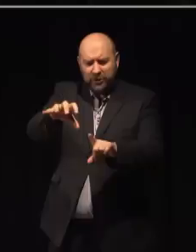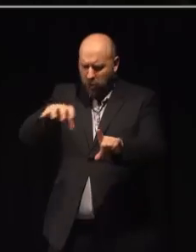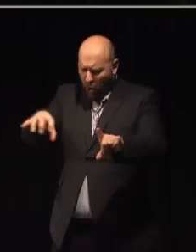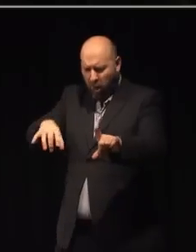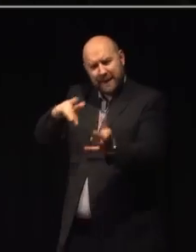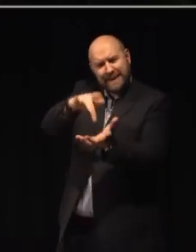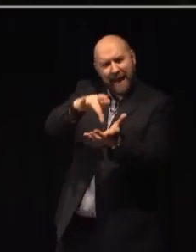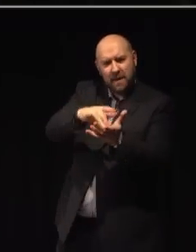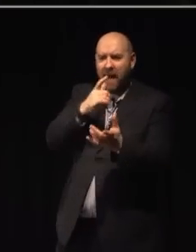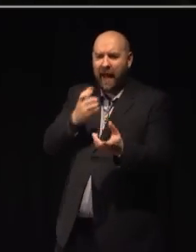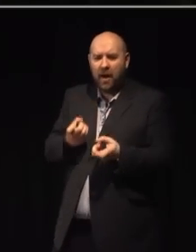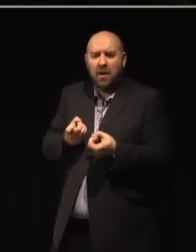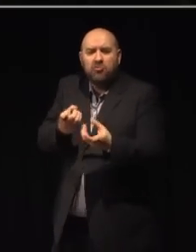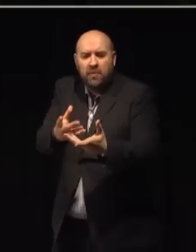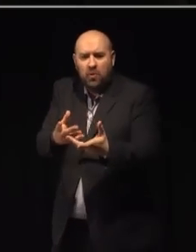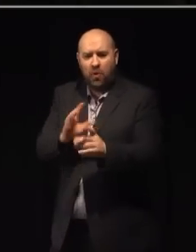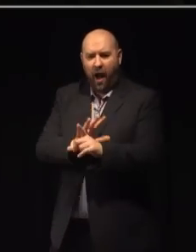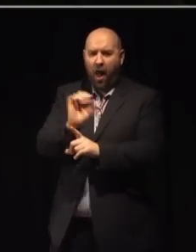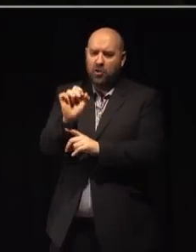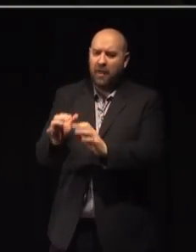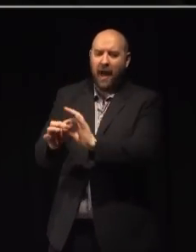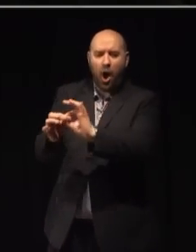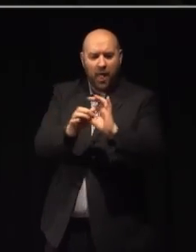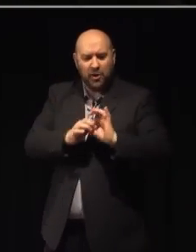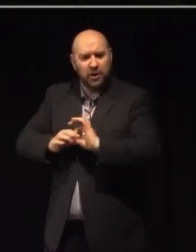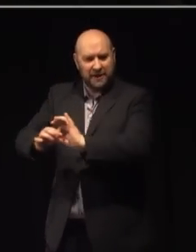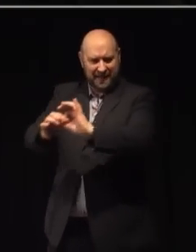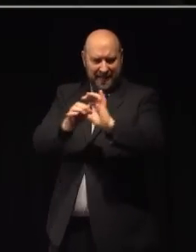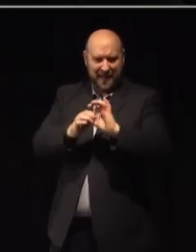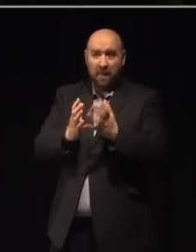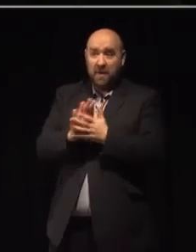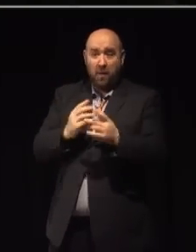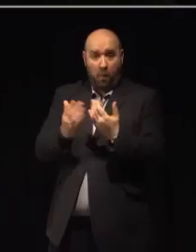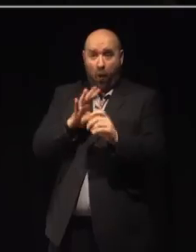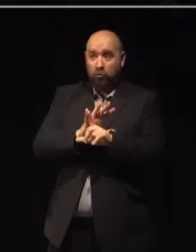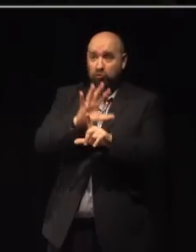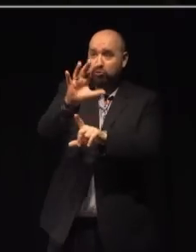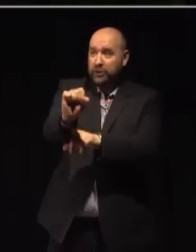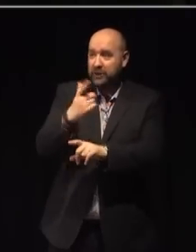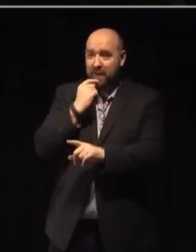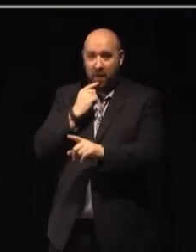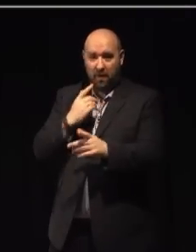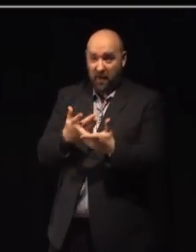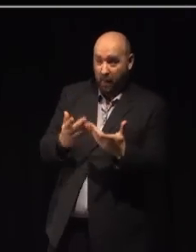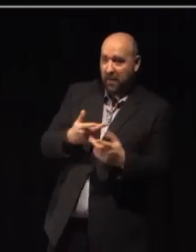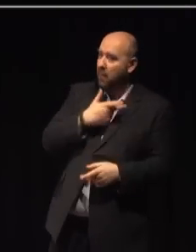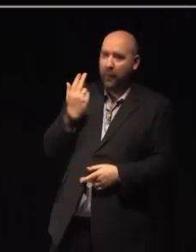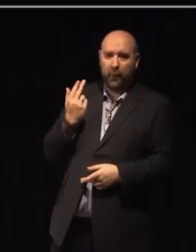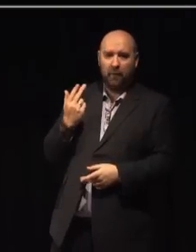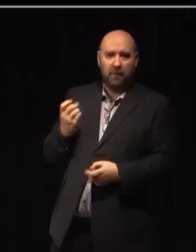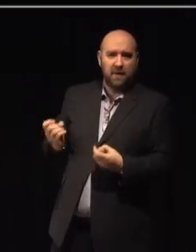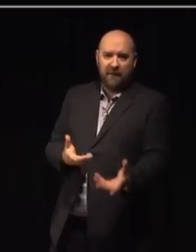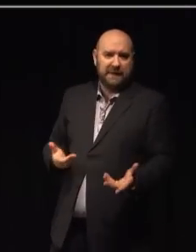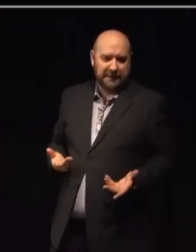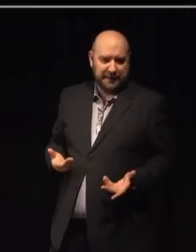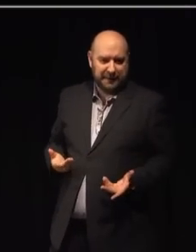to the cultural ecology and can, between them, reach more people for whom there is currently less provision. We've